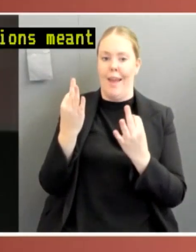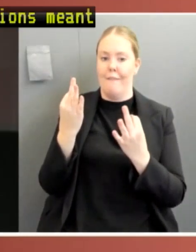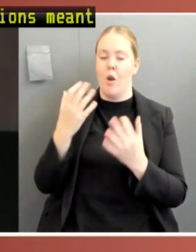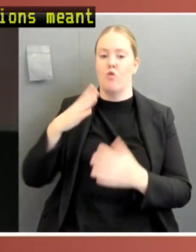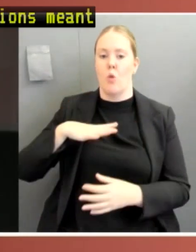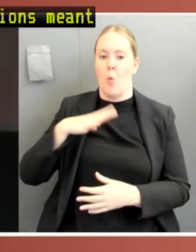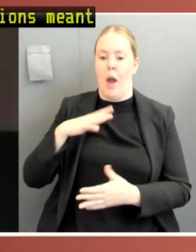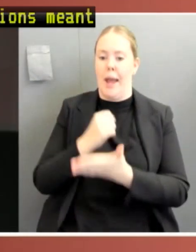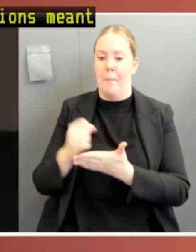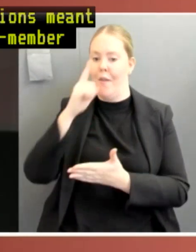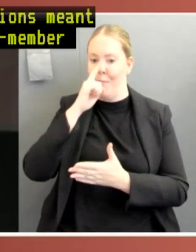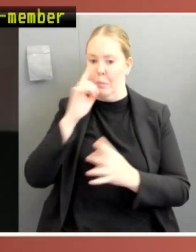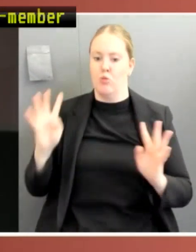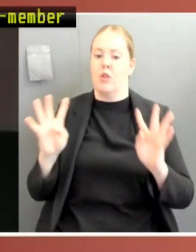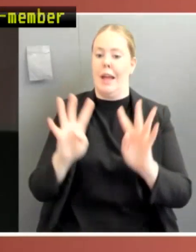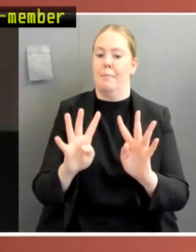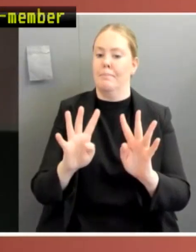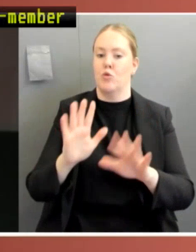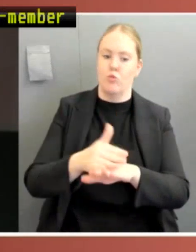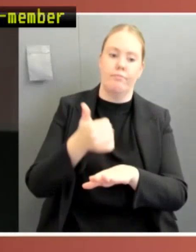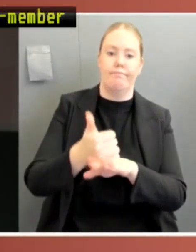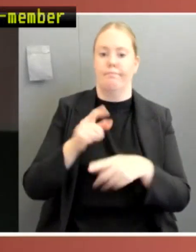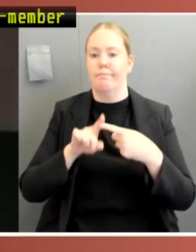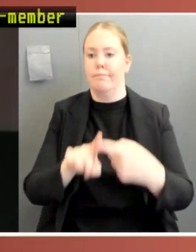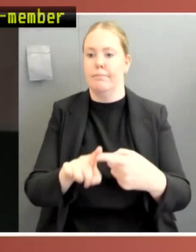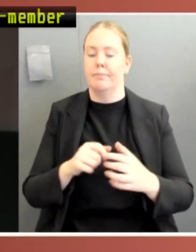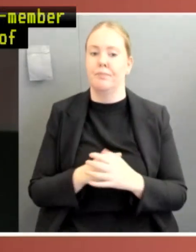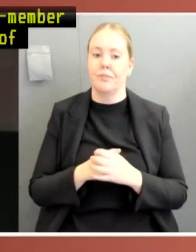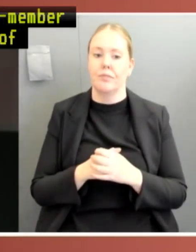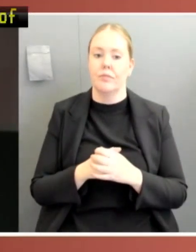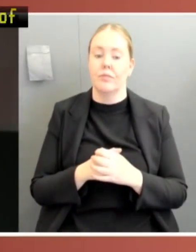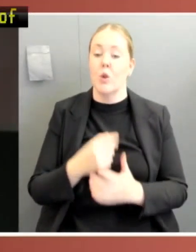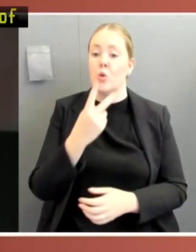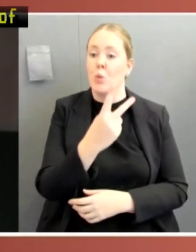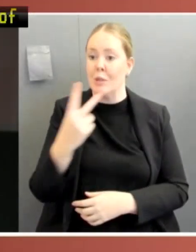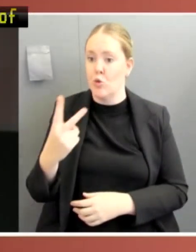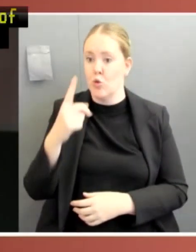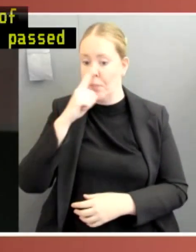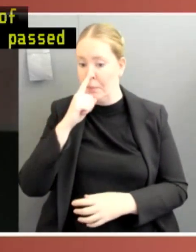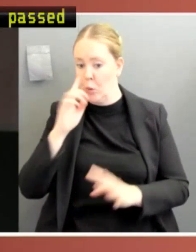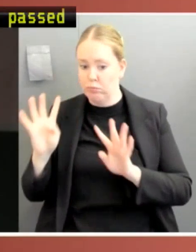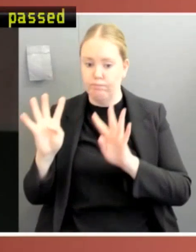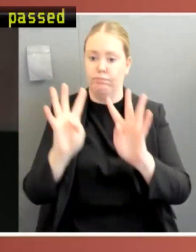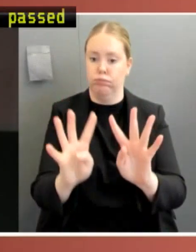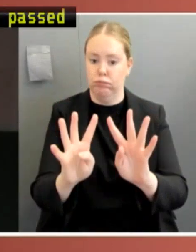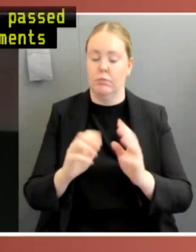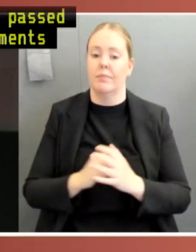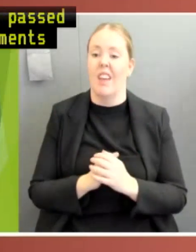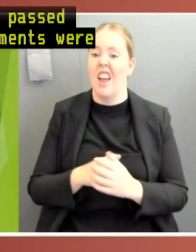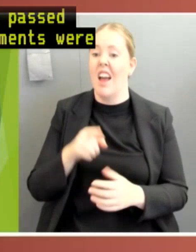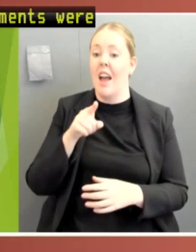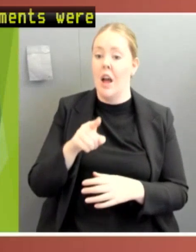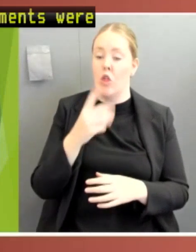Two pieces of emergency legislation were passed with minimal debate. No amendments were proposed or made and the entire sitting lasted just over three hours and 30 minutes.